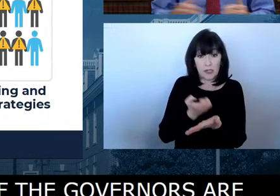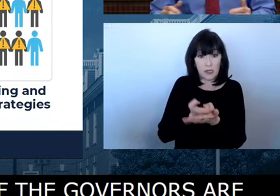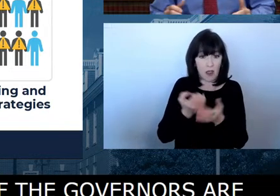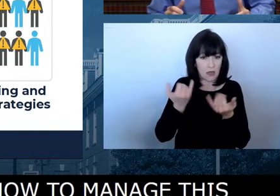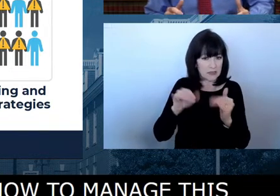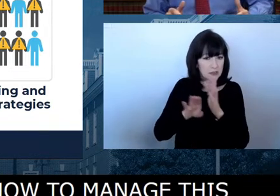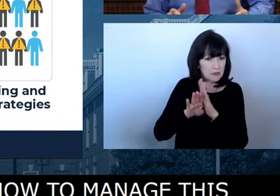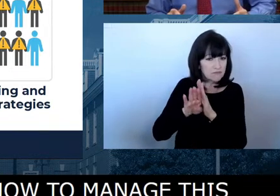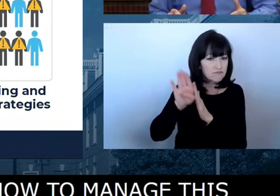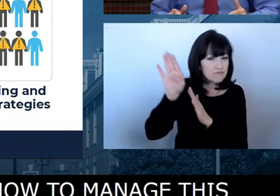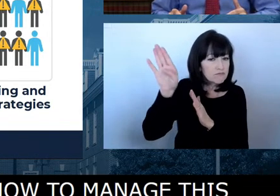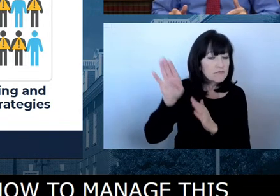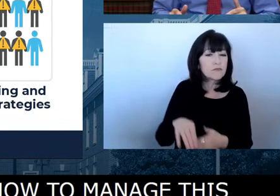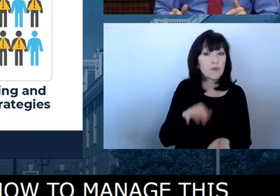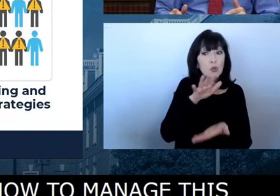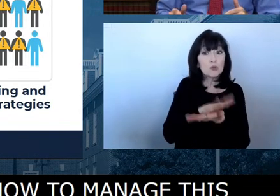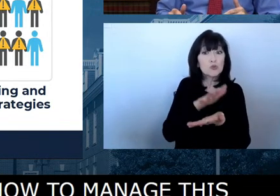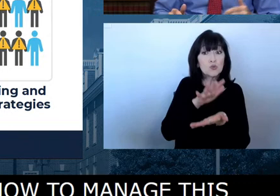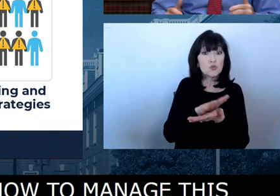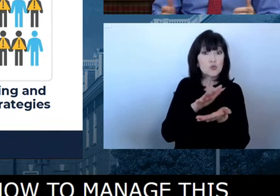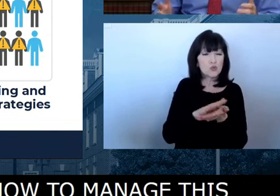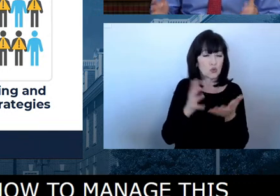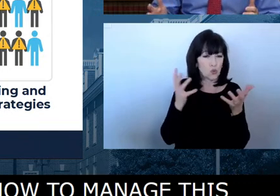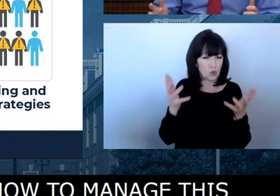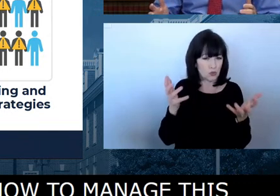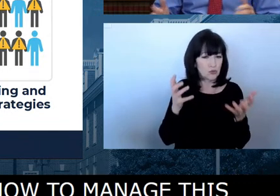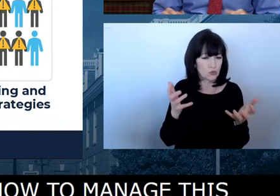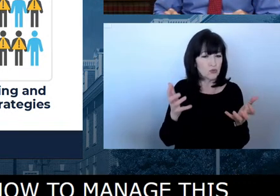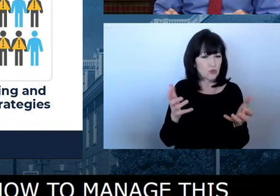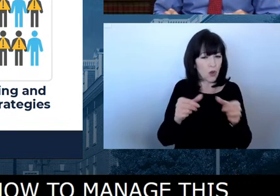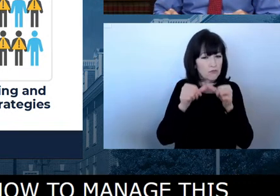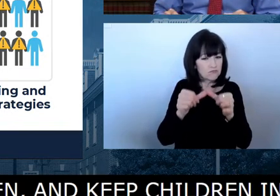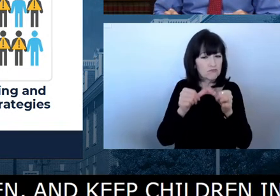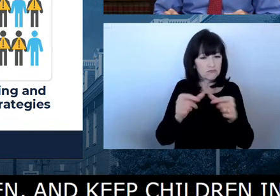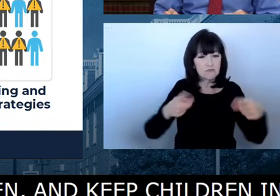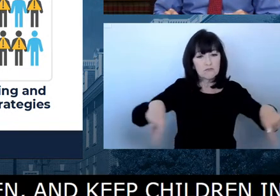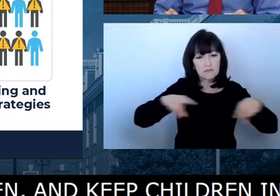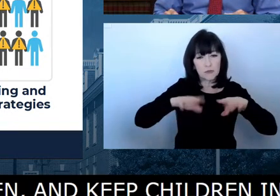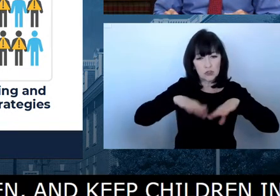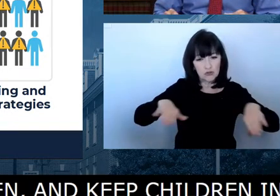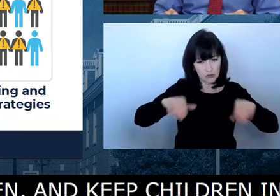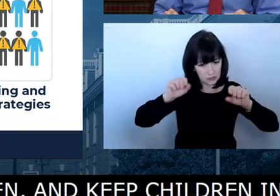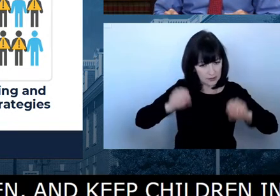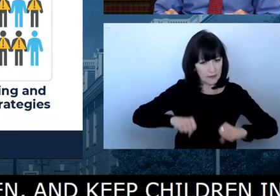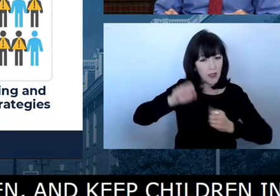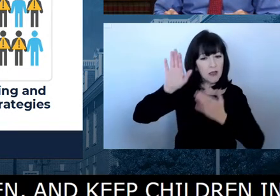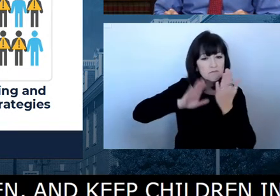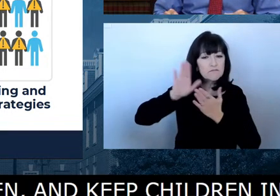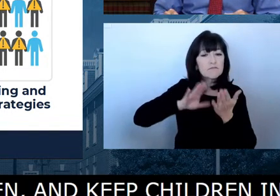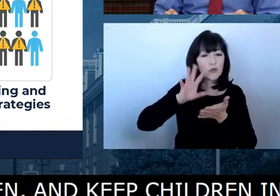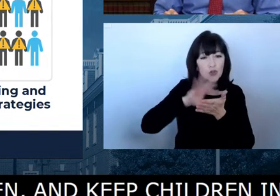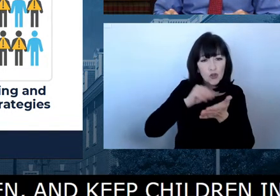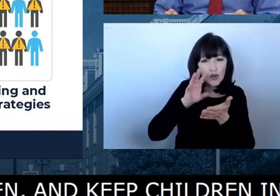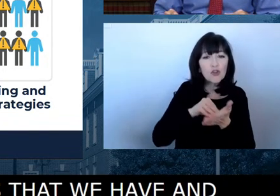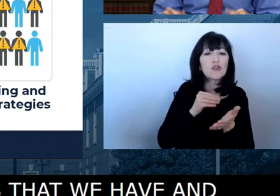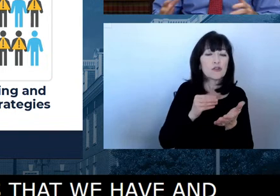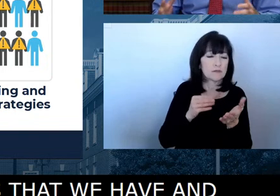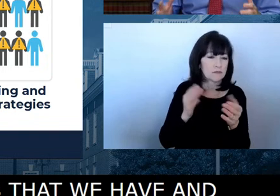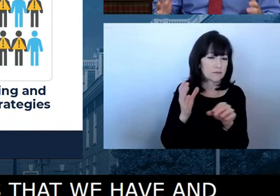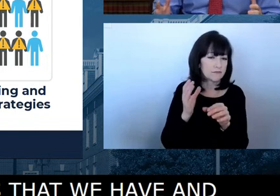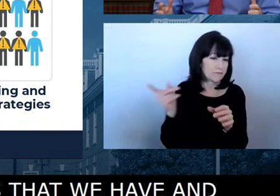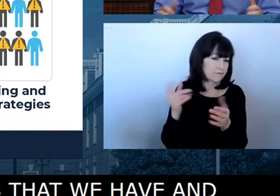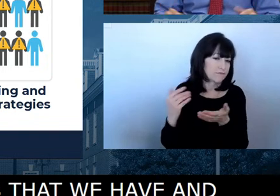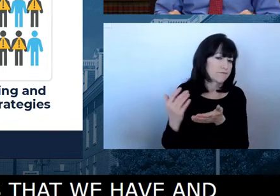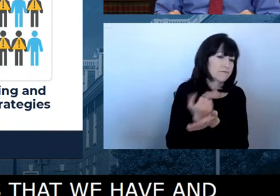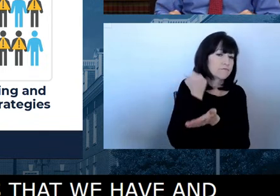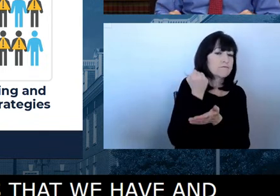I mean, one of the really, really, uh, simple things on our, uh, simple messages on our call this morning was we